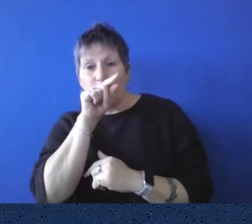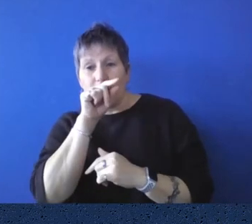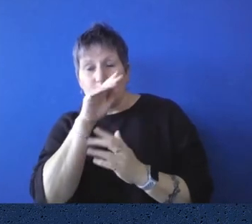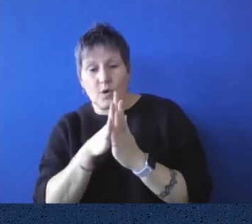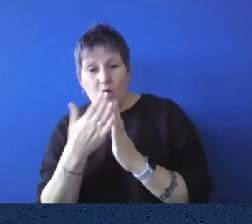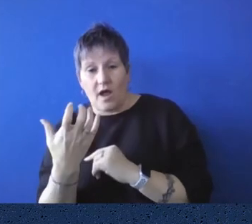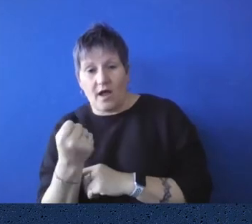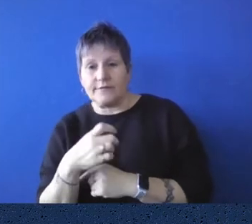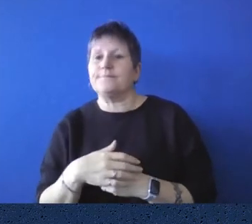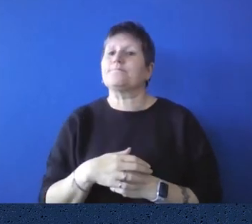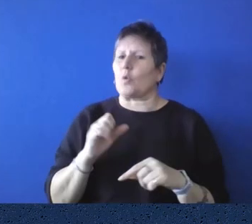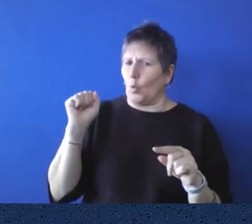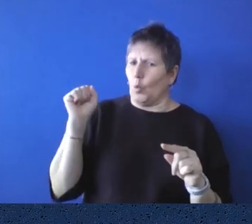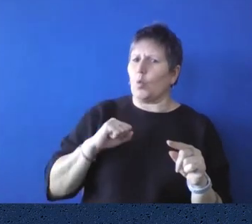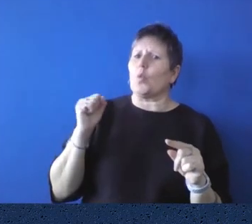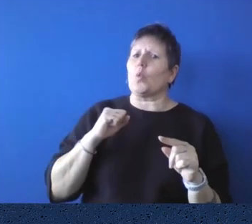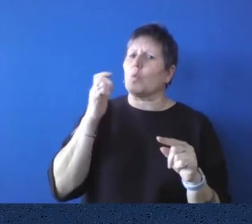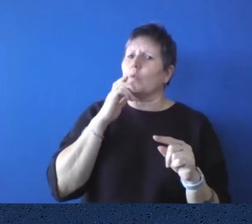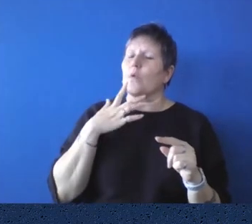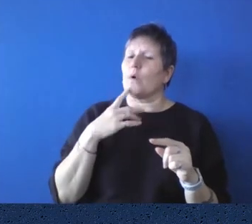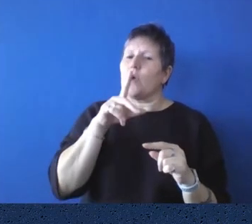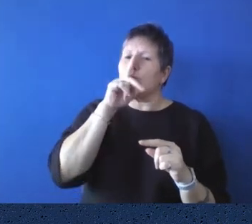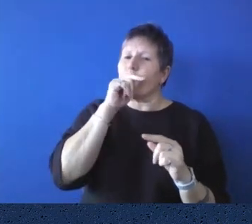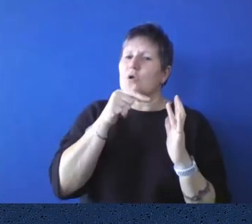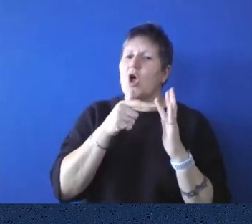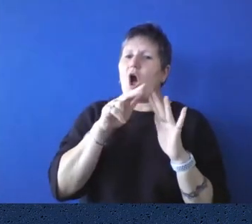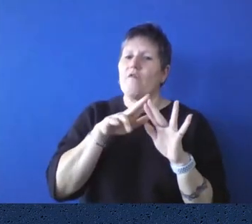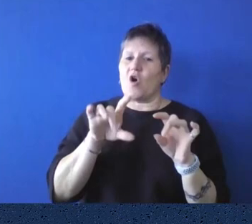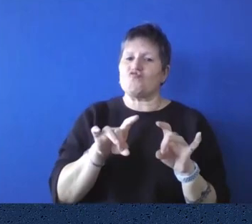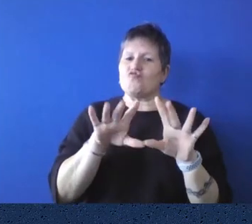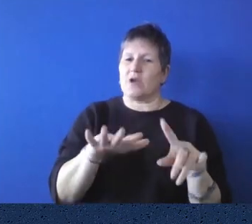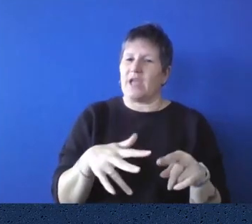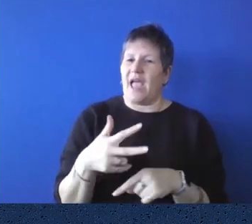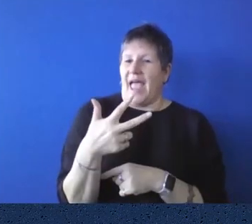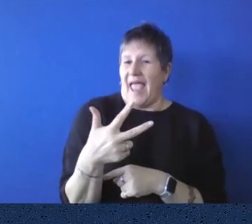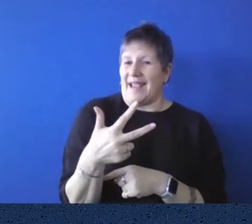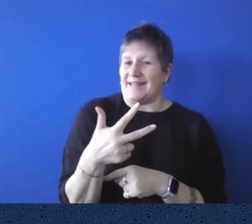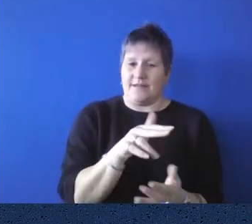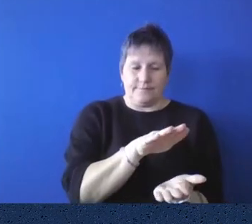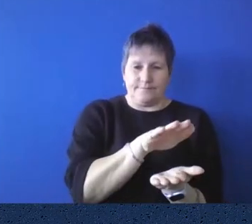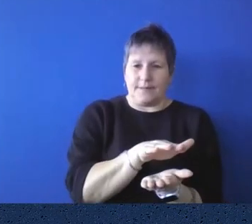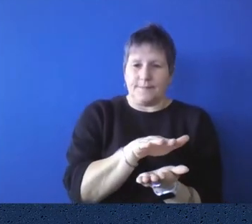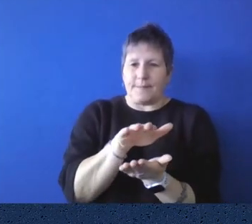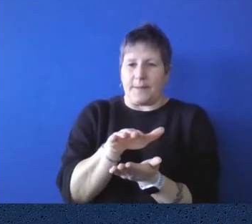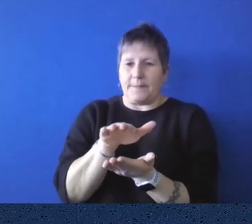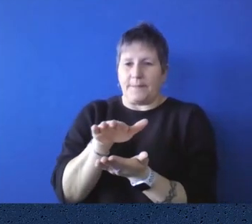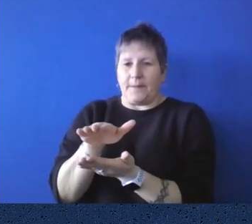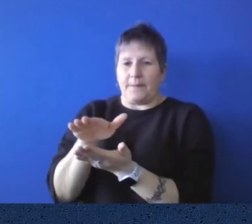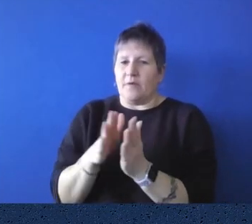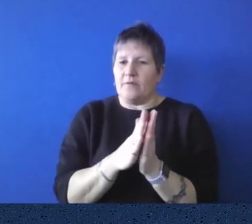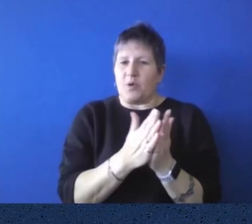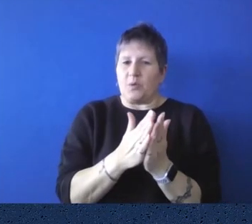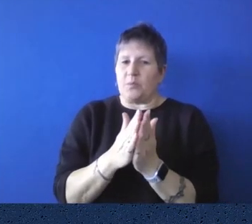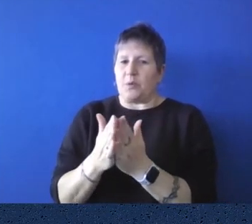And he published those in eight volumes. It's, it's a fascinating collection. And now I just really, again, a curiosity. They are